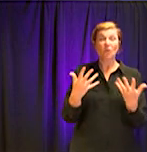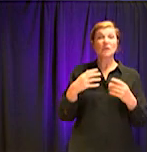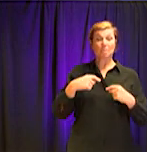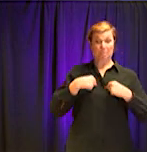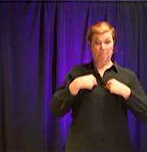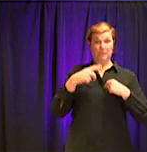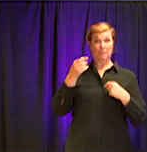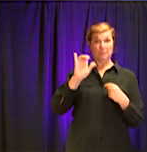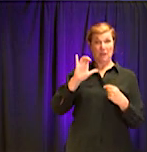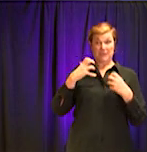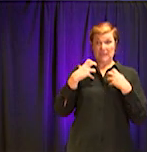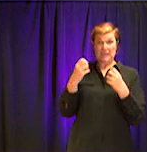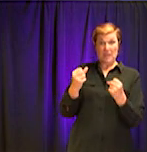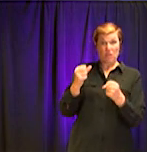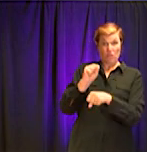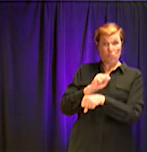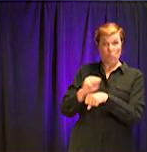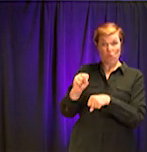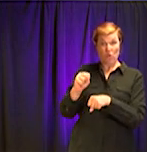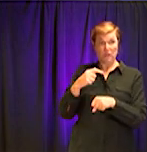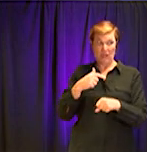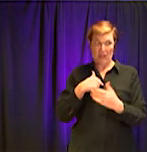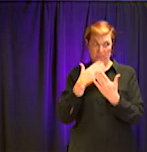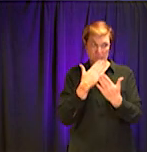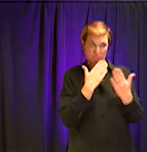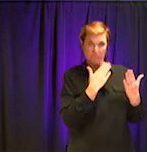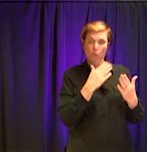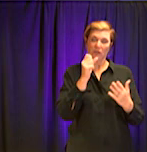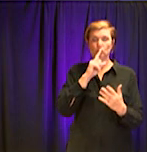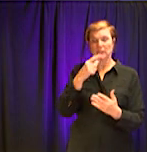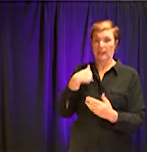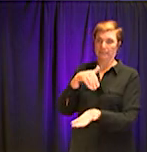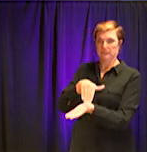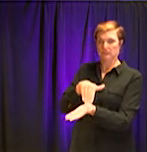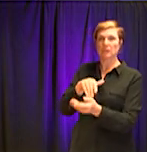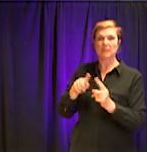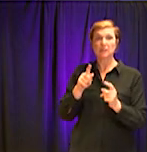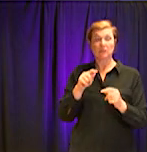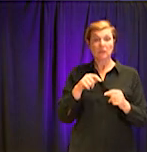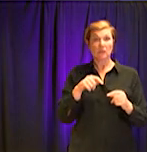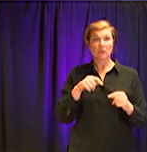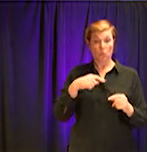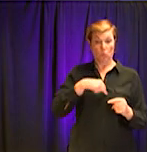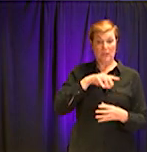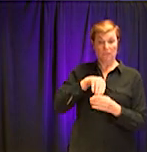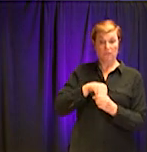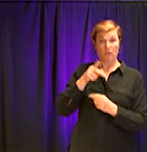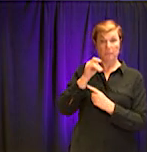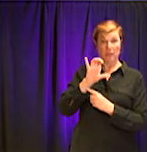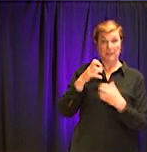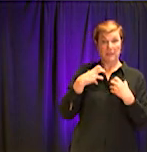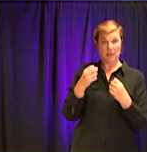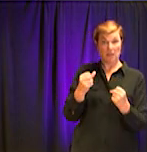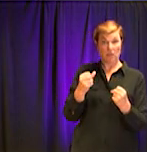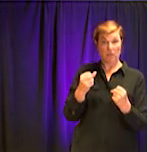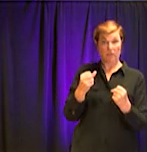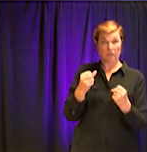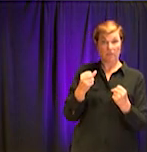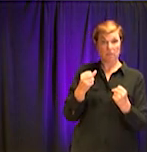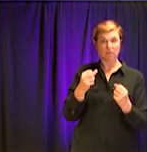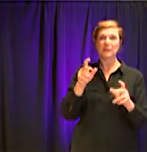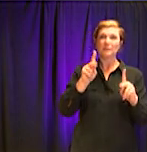public health professionals in the room. Um, I'm a clinician, um, from a public health perspective, understanding, uh, the,